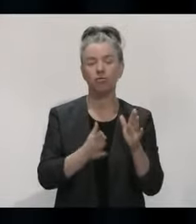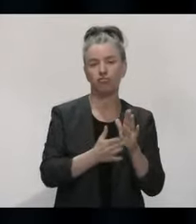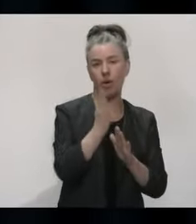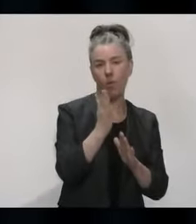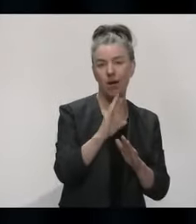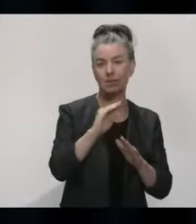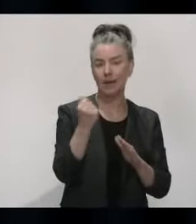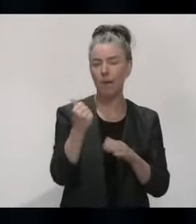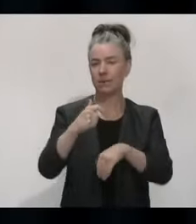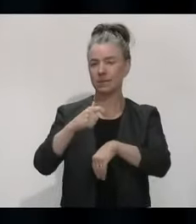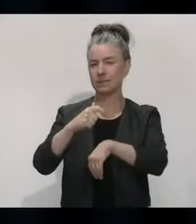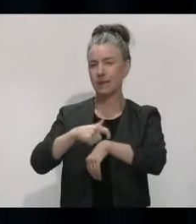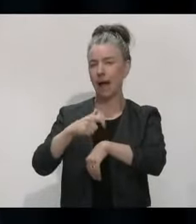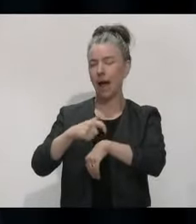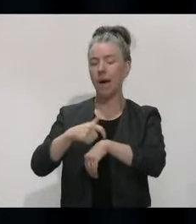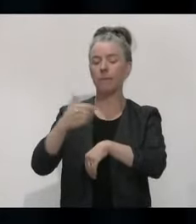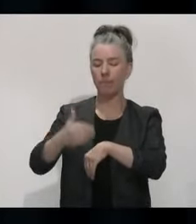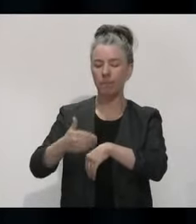implementation timetable for.